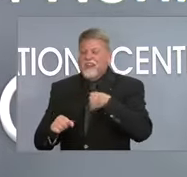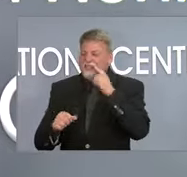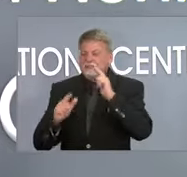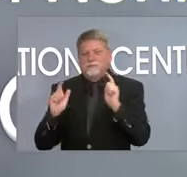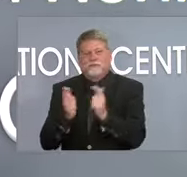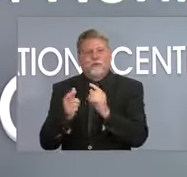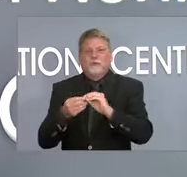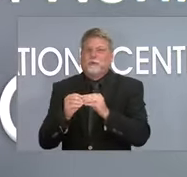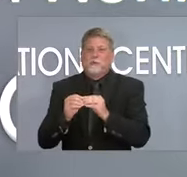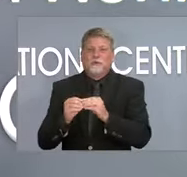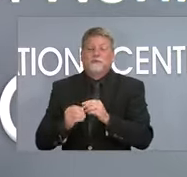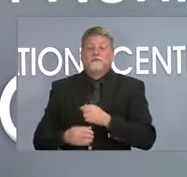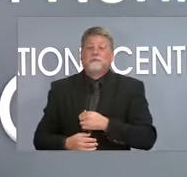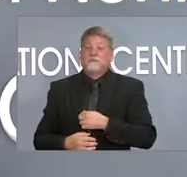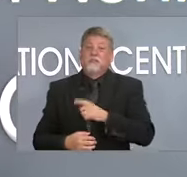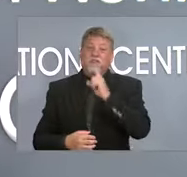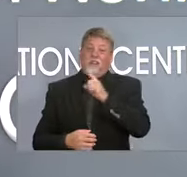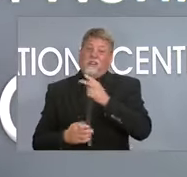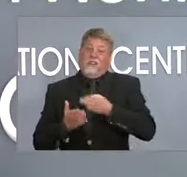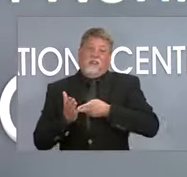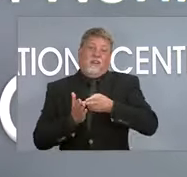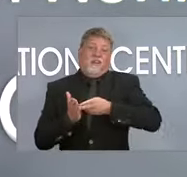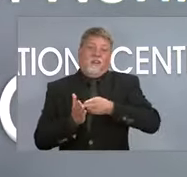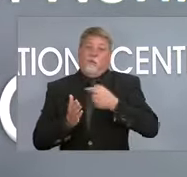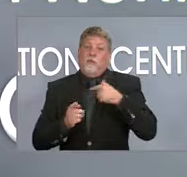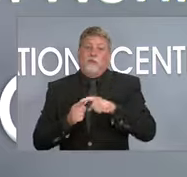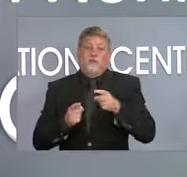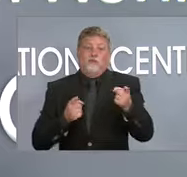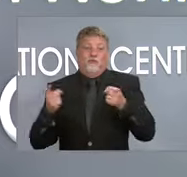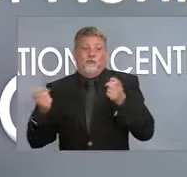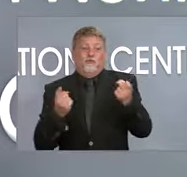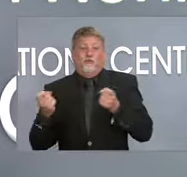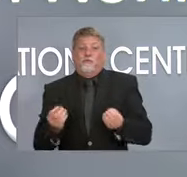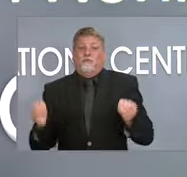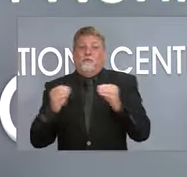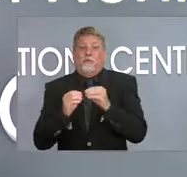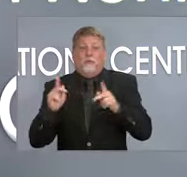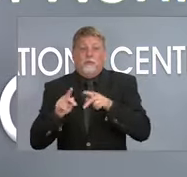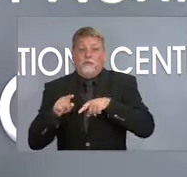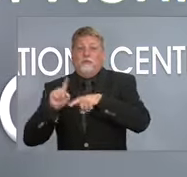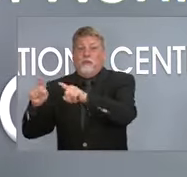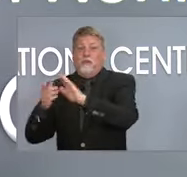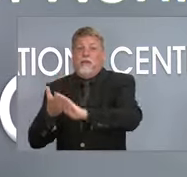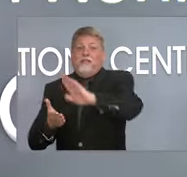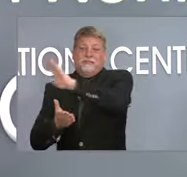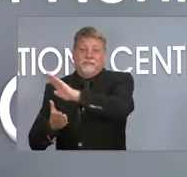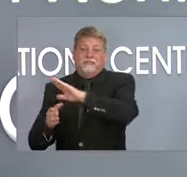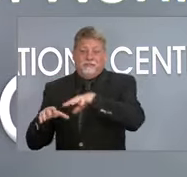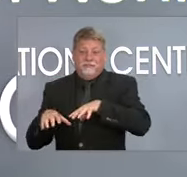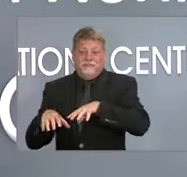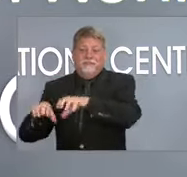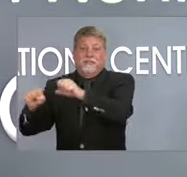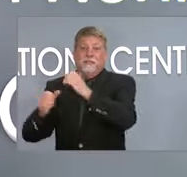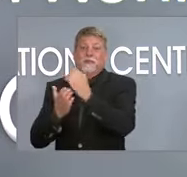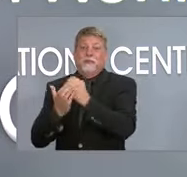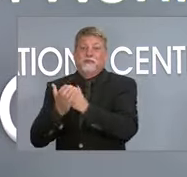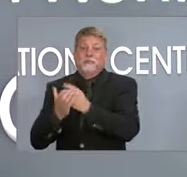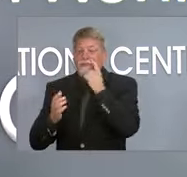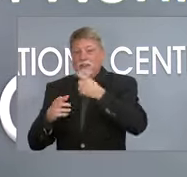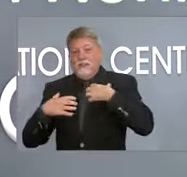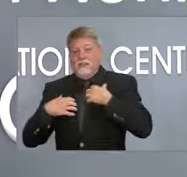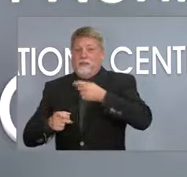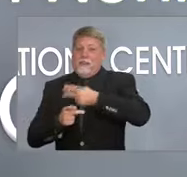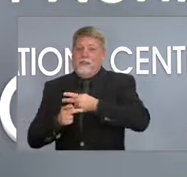these fields into the health care fields like nursing, because we know that the supplies for those kinds of personnel are